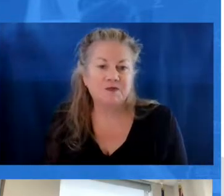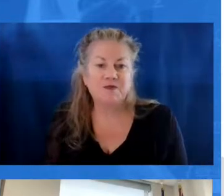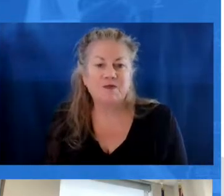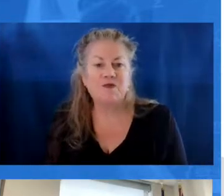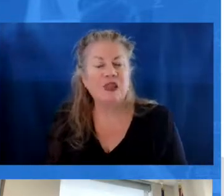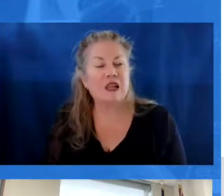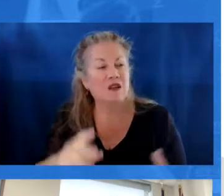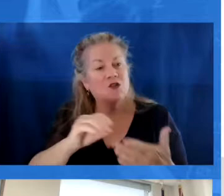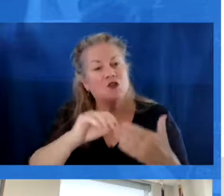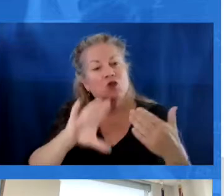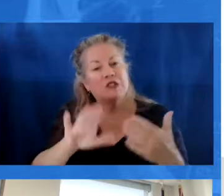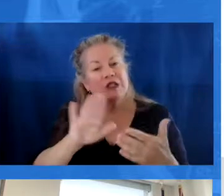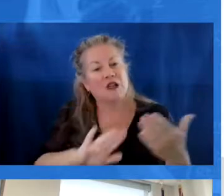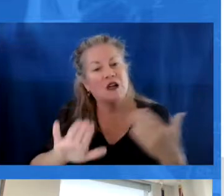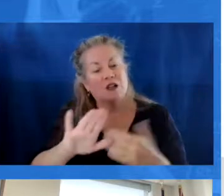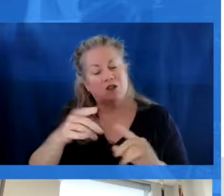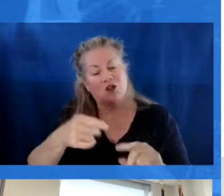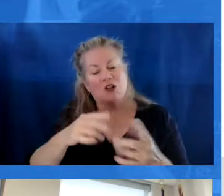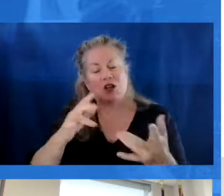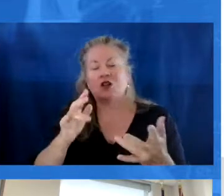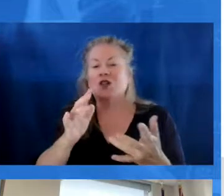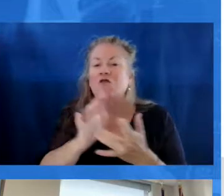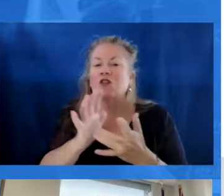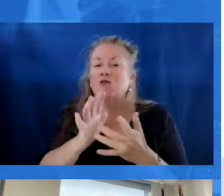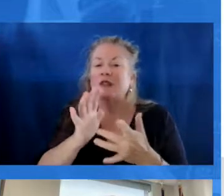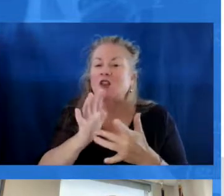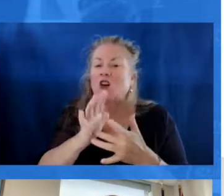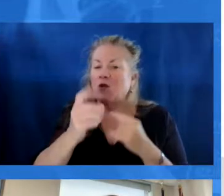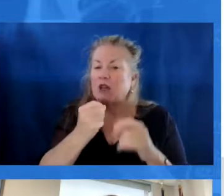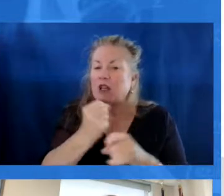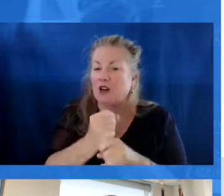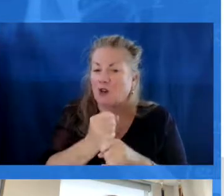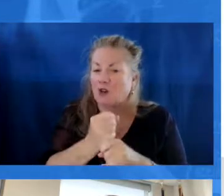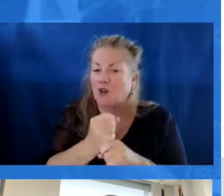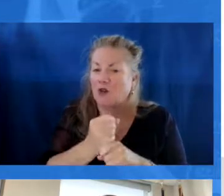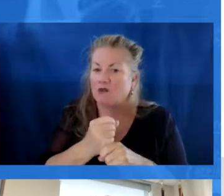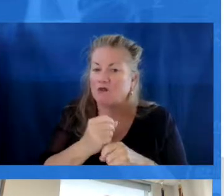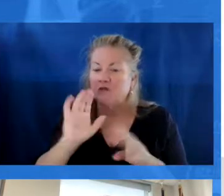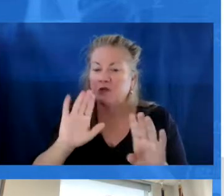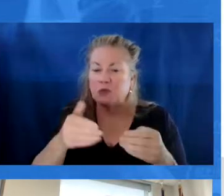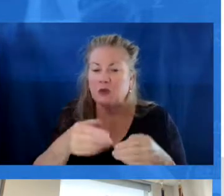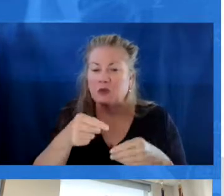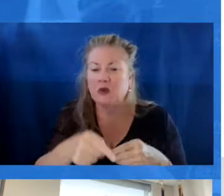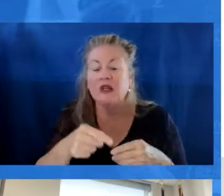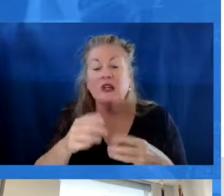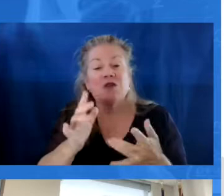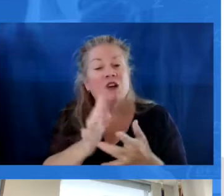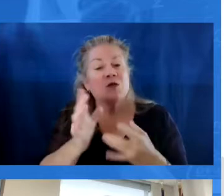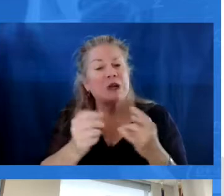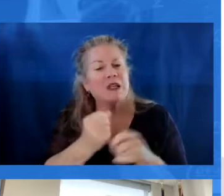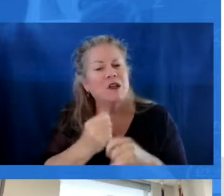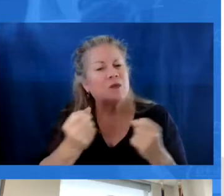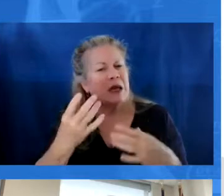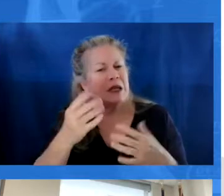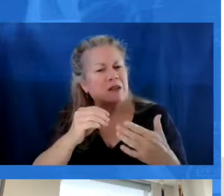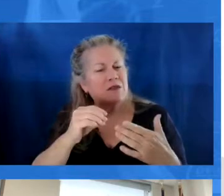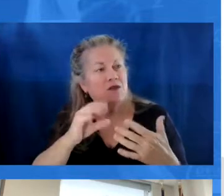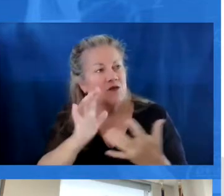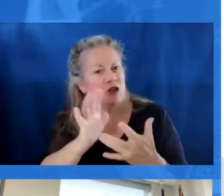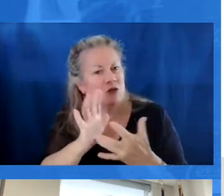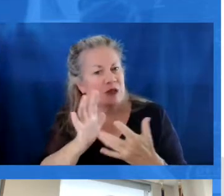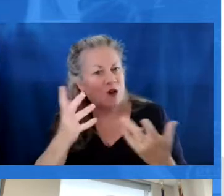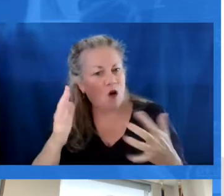number of students in college. We are also really targeting that freshman and sophomore year. What we've seen in the data is that by freshman year,